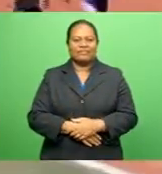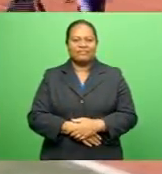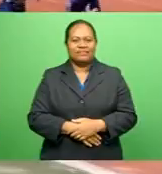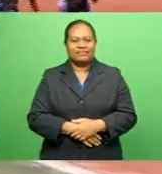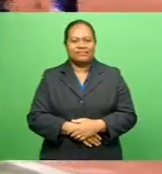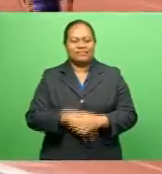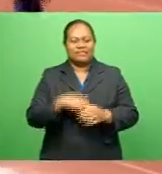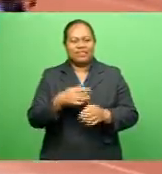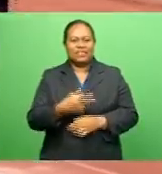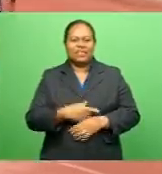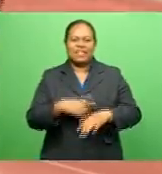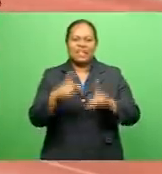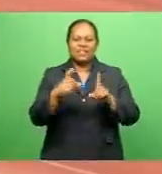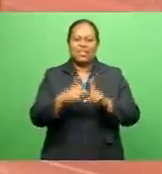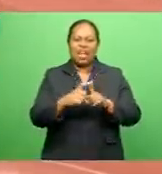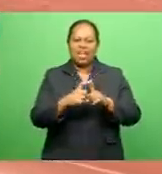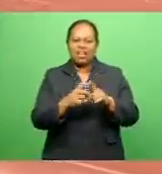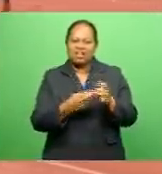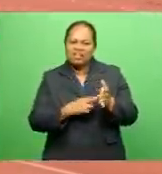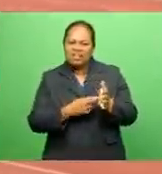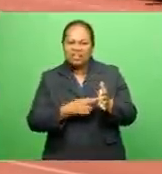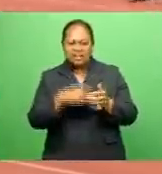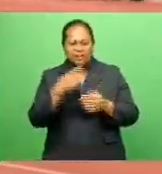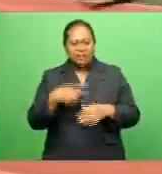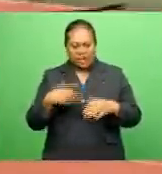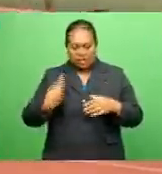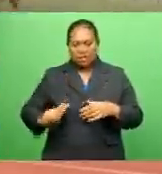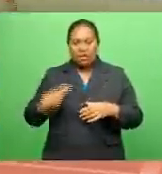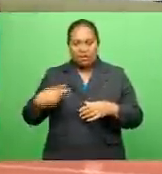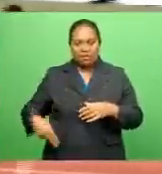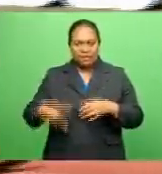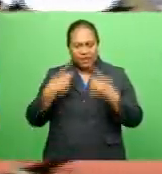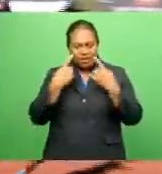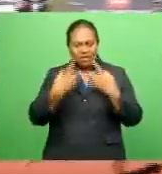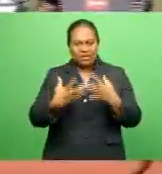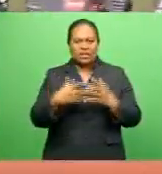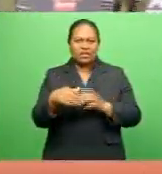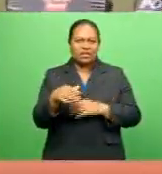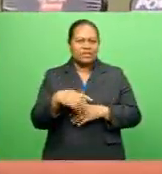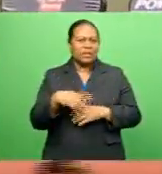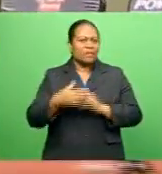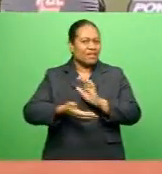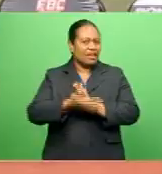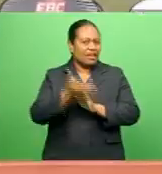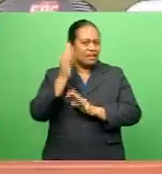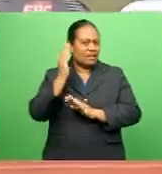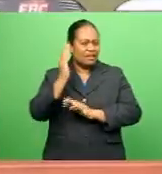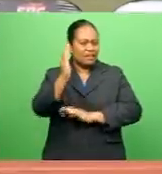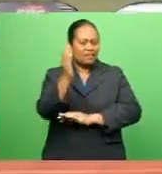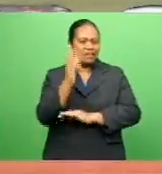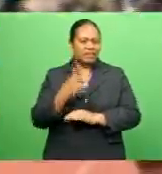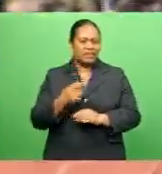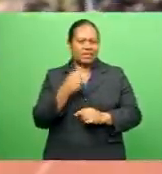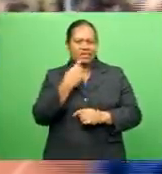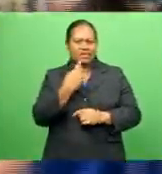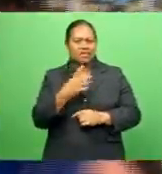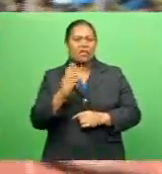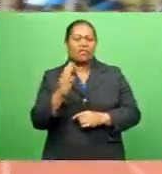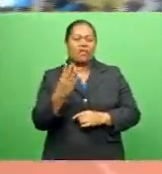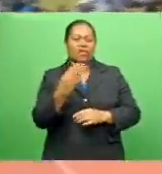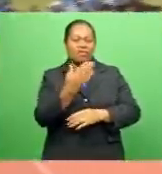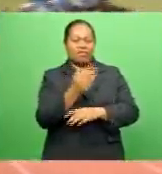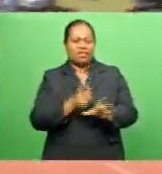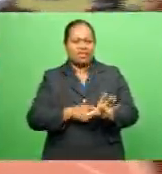Dudley High School's Philomena Nasi Liva Was also crowned the Blue Ribbon Senior Girls champion This would be her fourth year